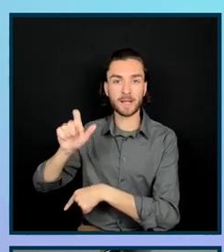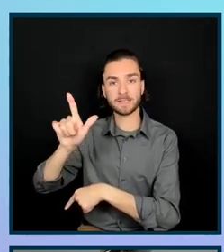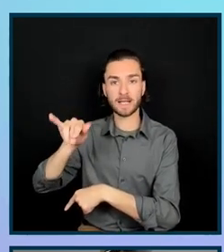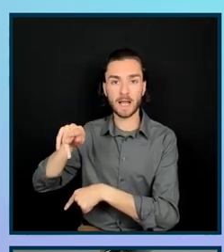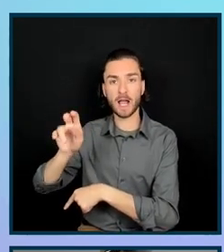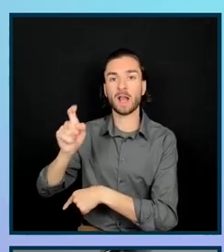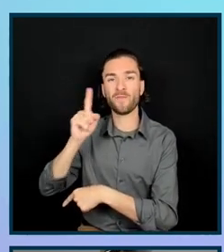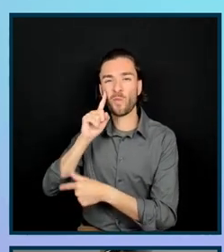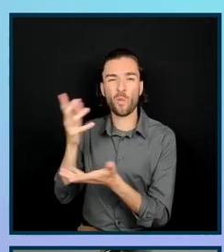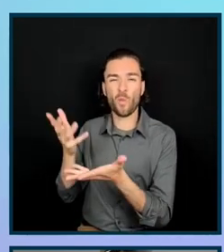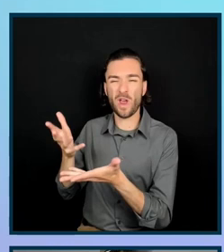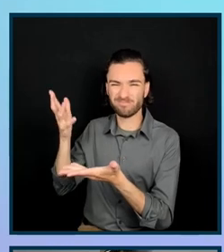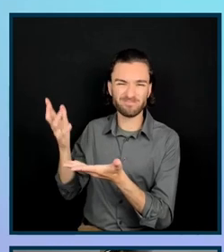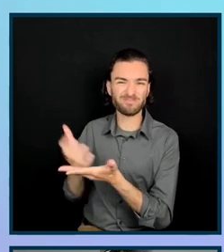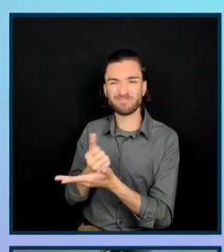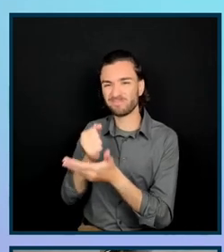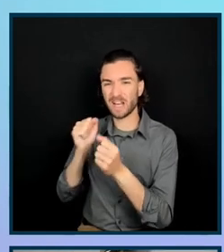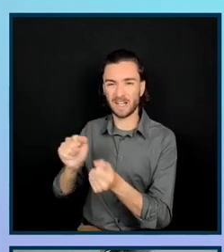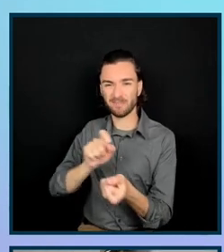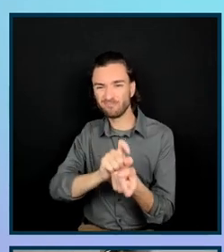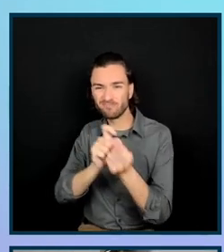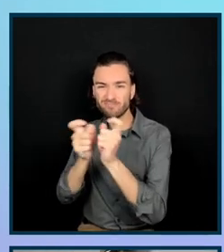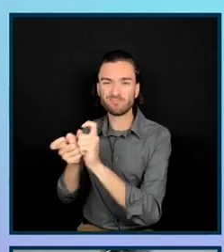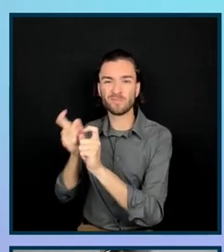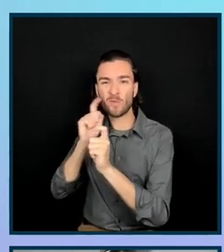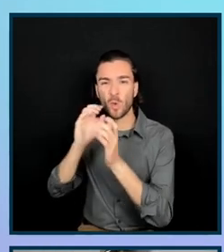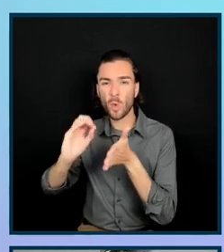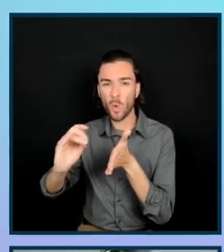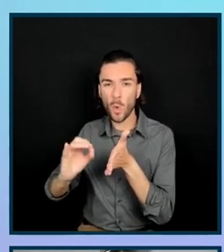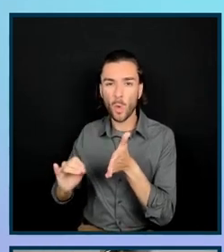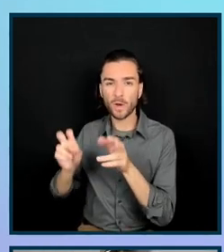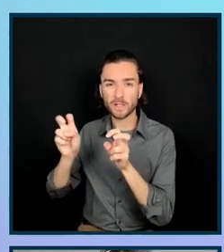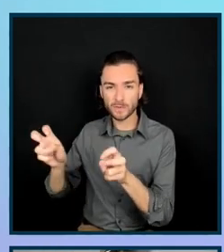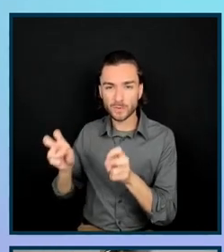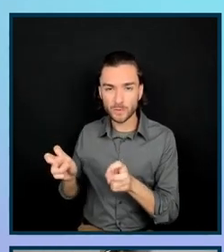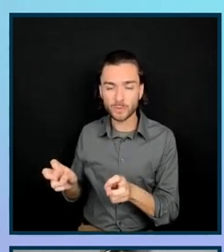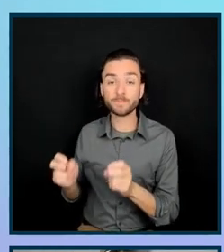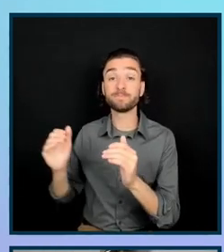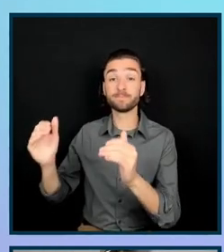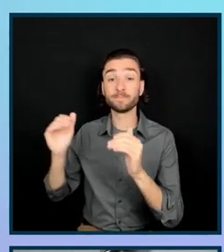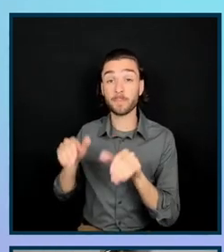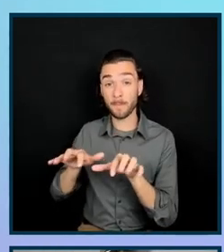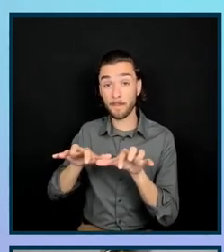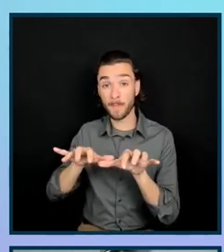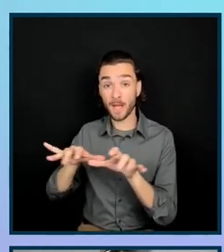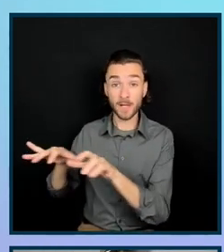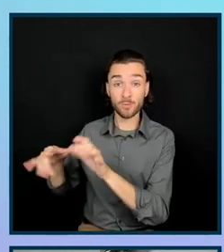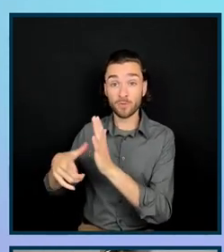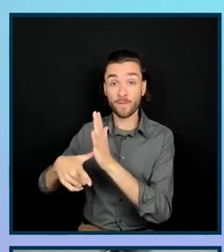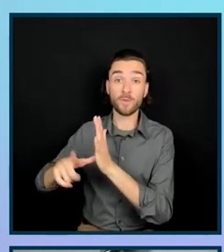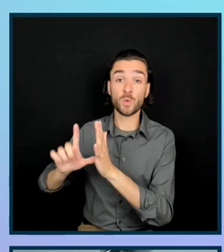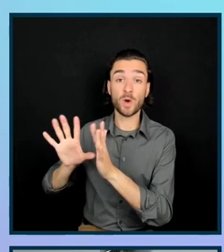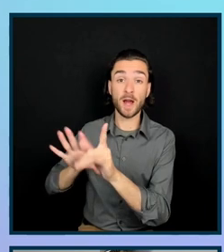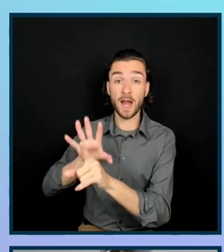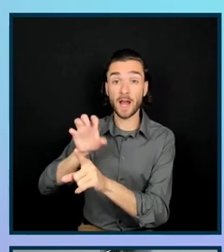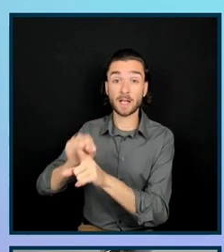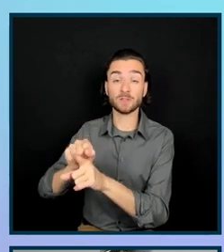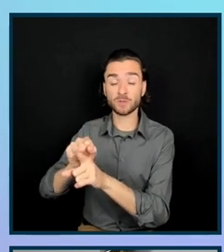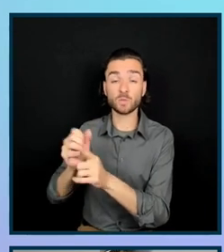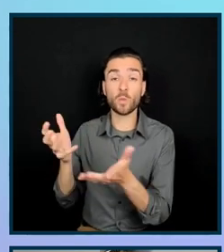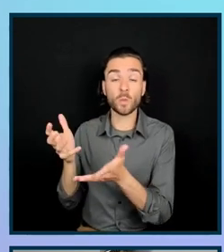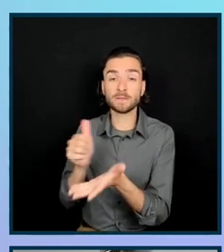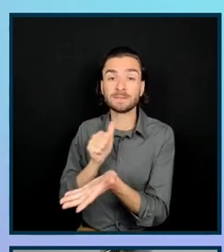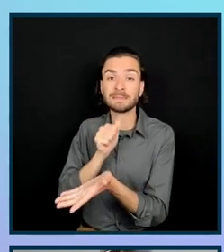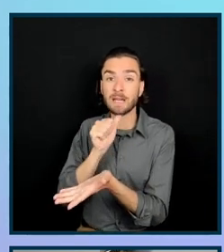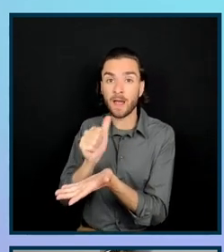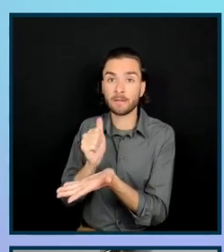any of the issues that were present in the code, the manual review, or catching things that were no, sorry, that are not evident within a